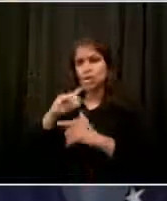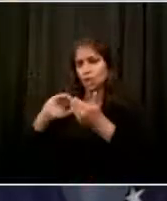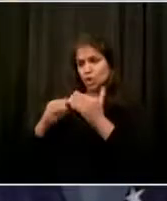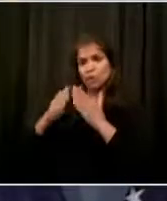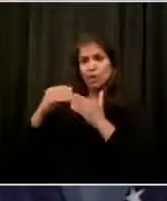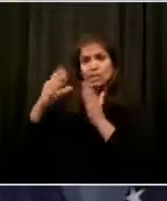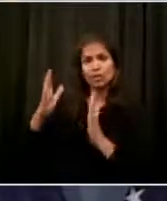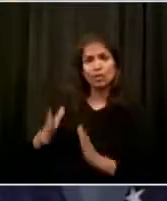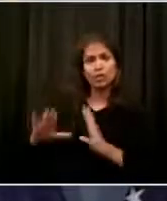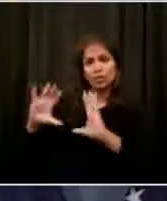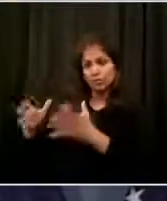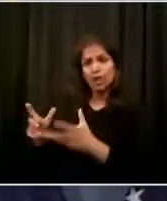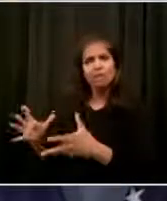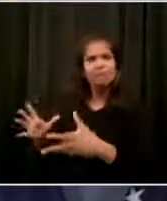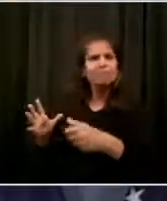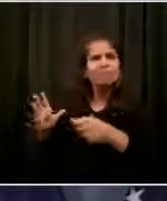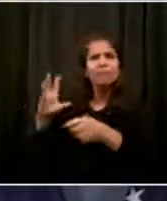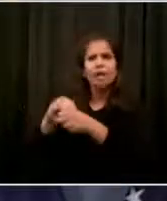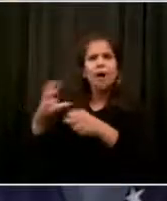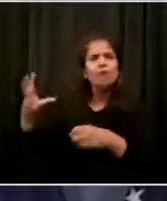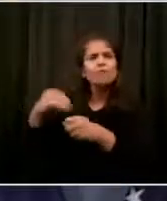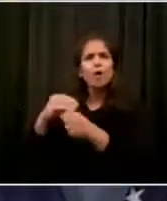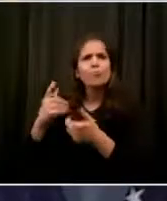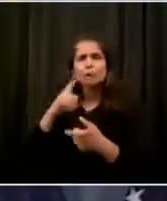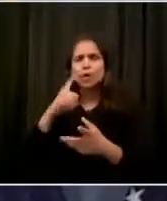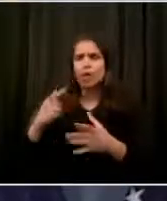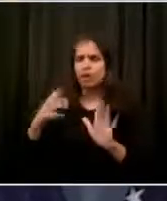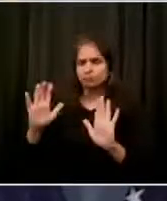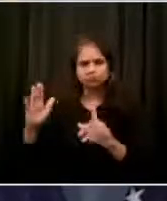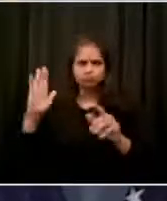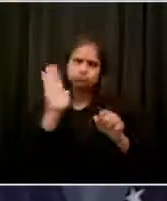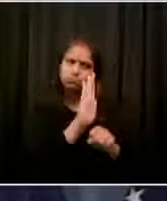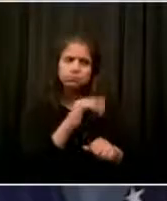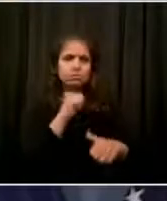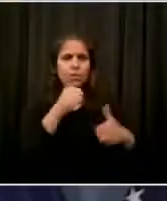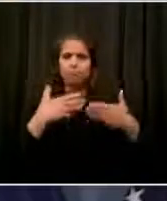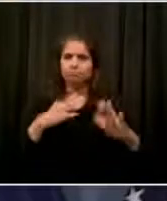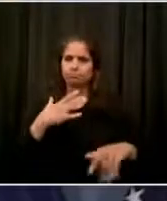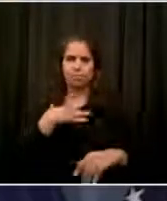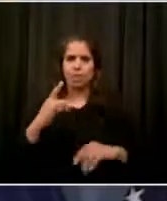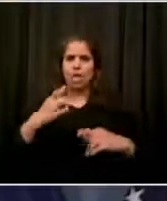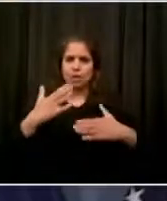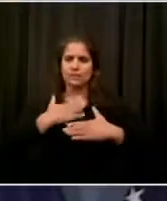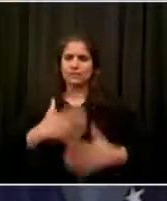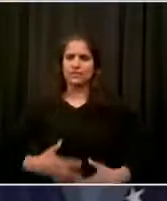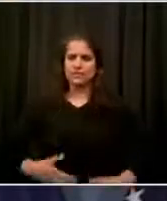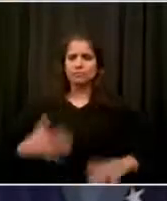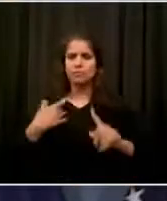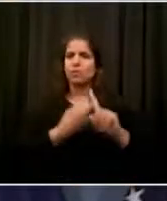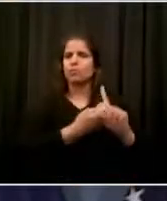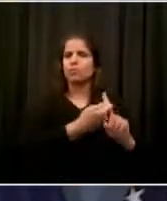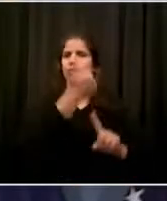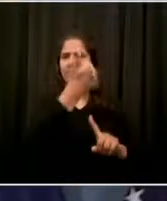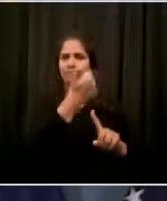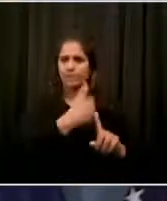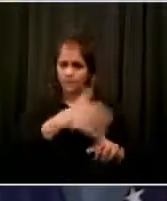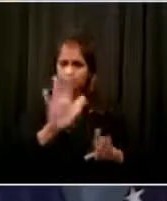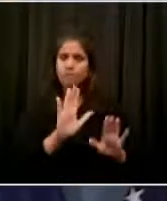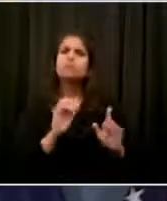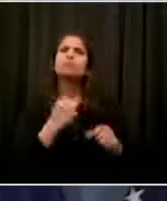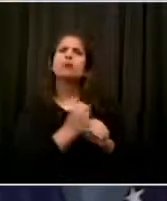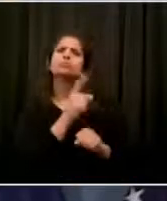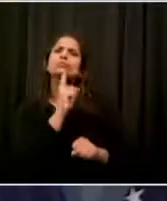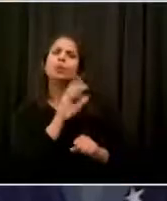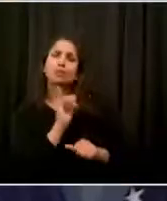fewer arrests in 2019 than in 2013. The reduction in incarceration. 11,000 people in Rikers the day I came in the